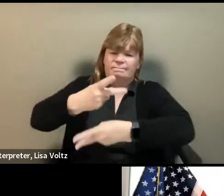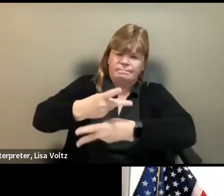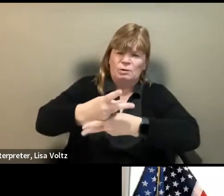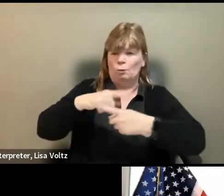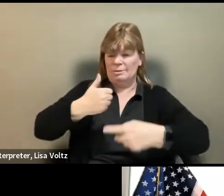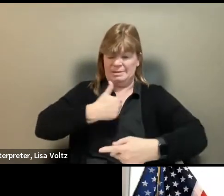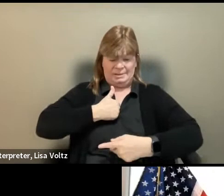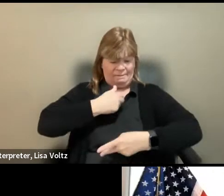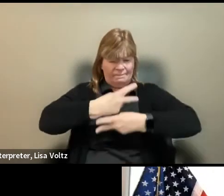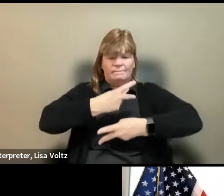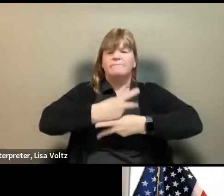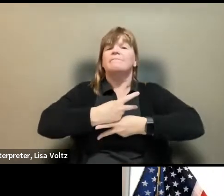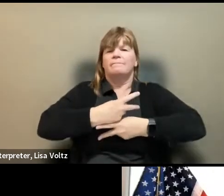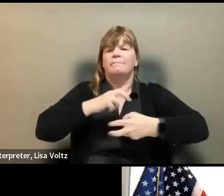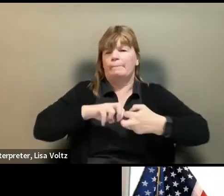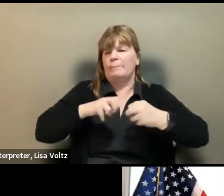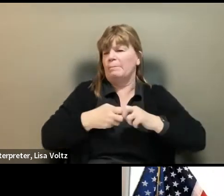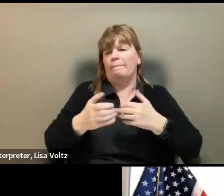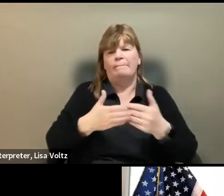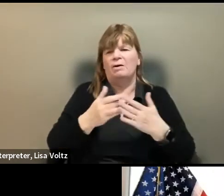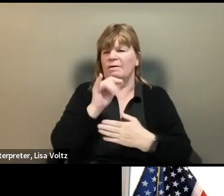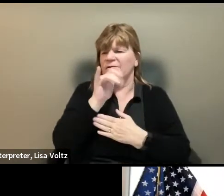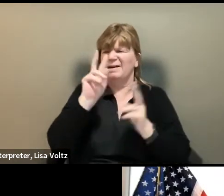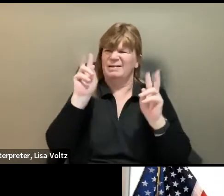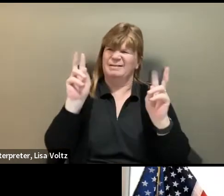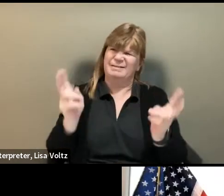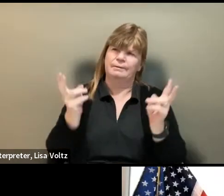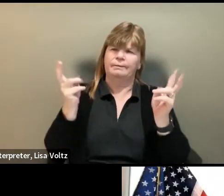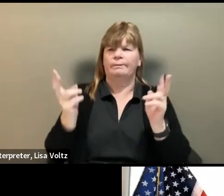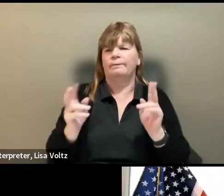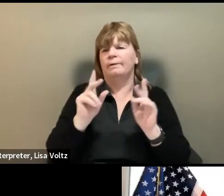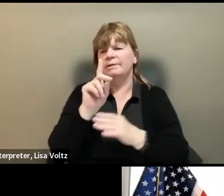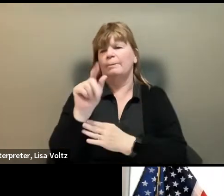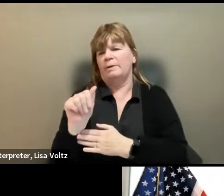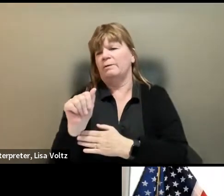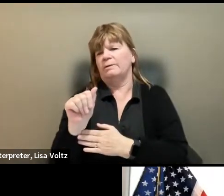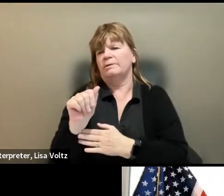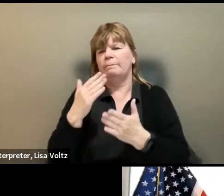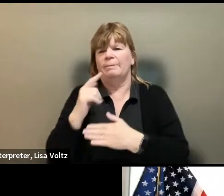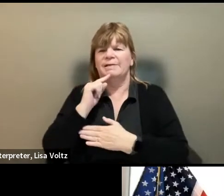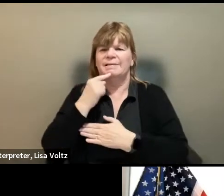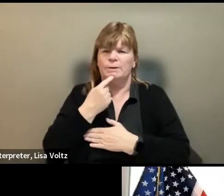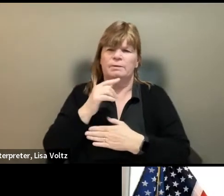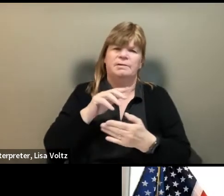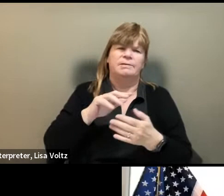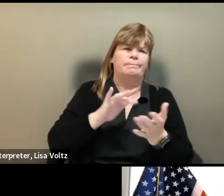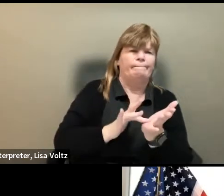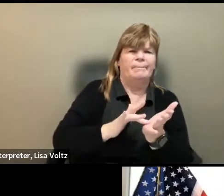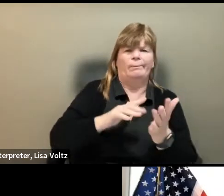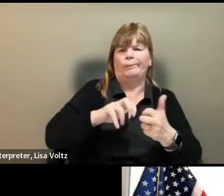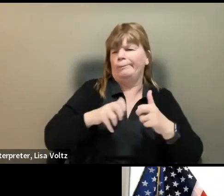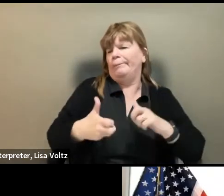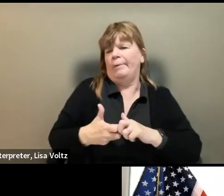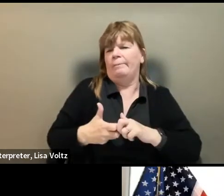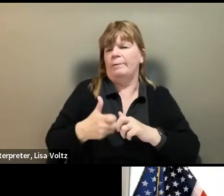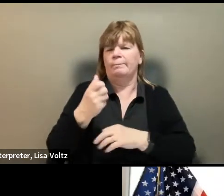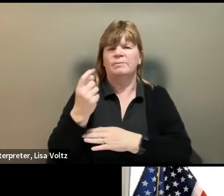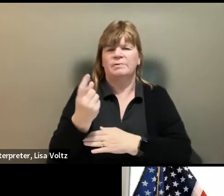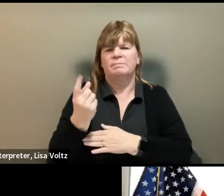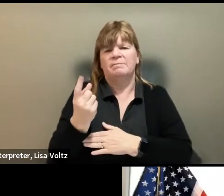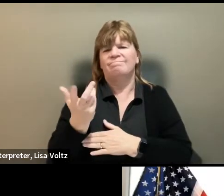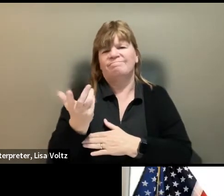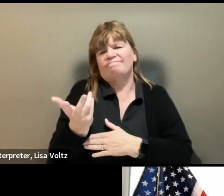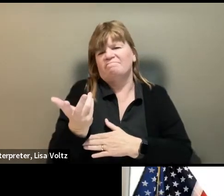issues, even if there's not a technical disability, someone may have something like a serious medical issue. And